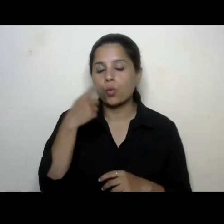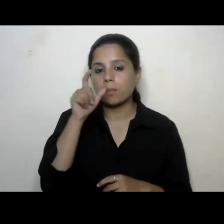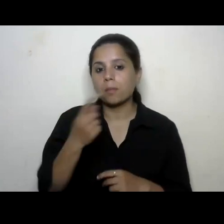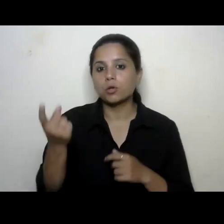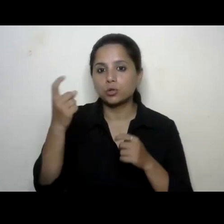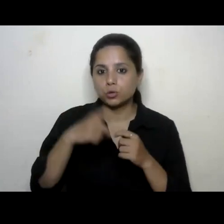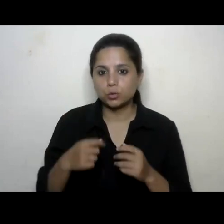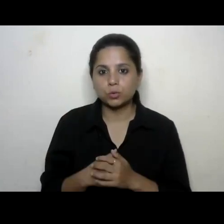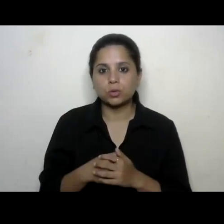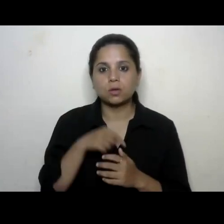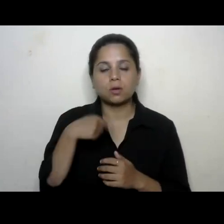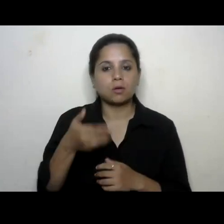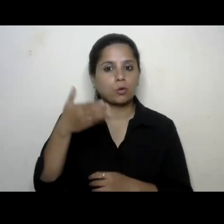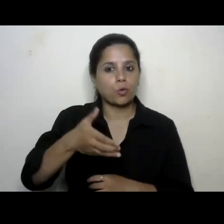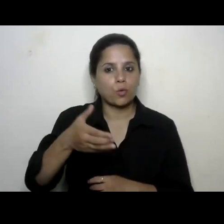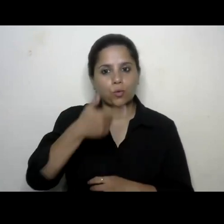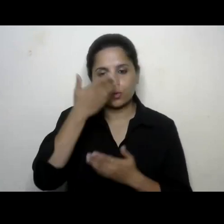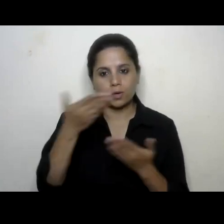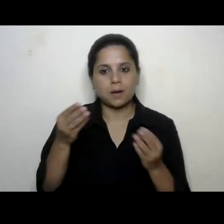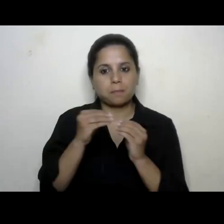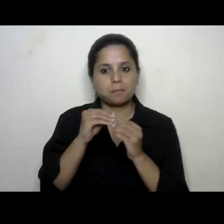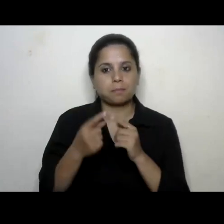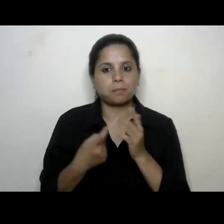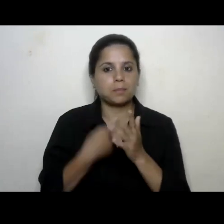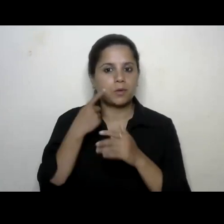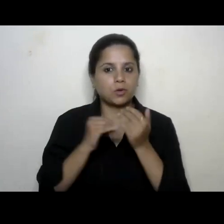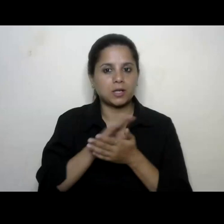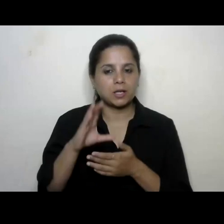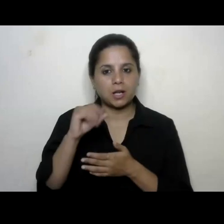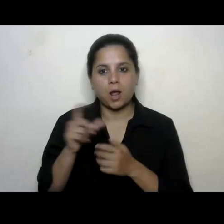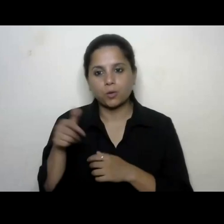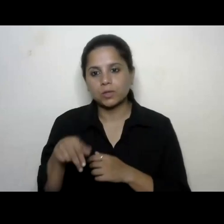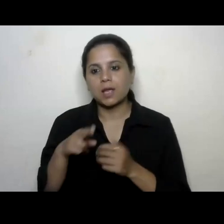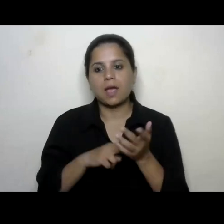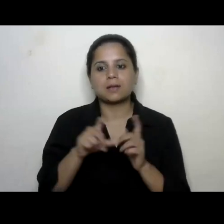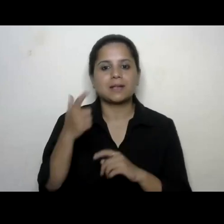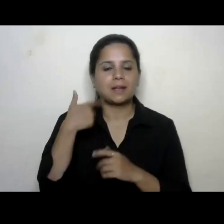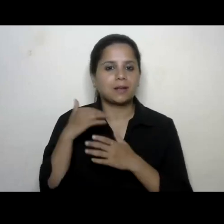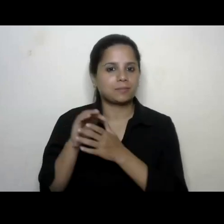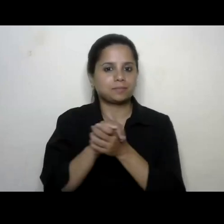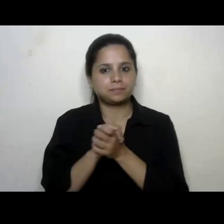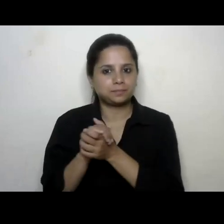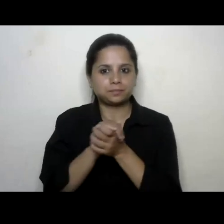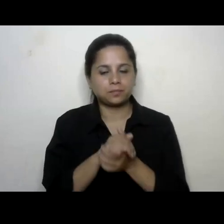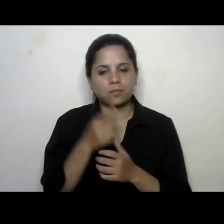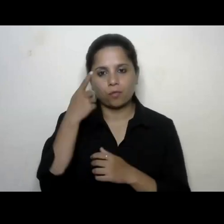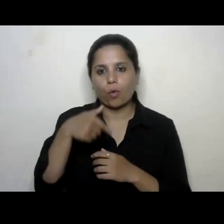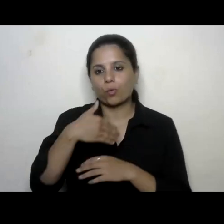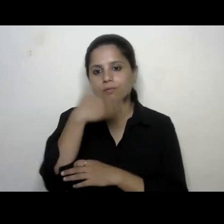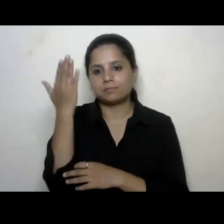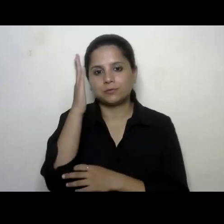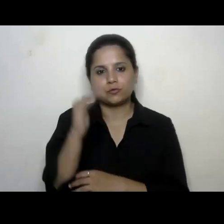thanks and congratulate both british council and my colleagues in ndli for organizing this webinar